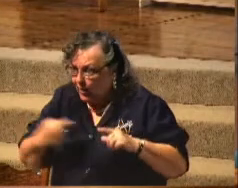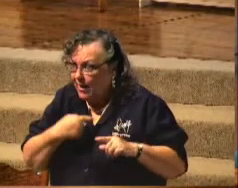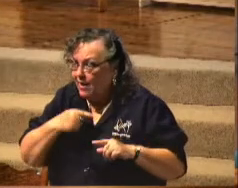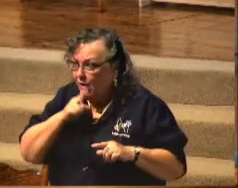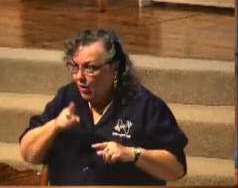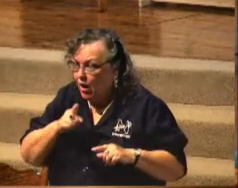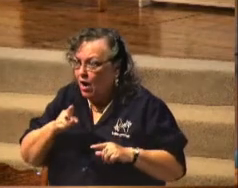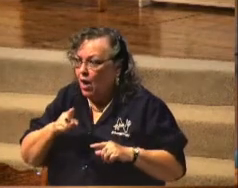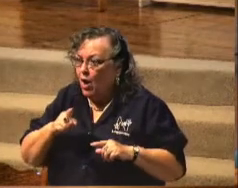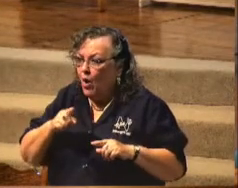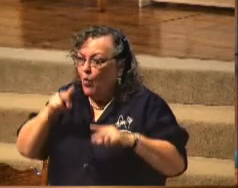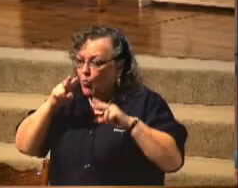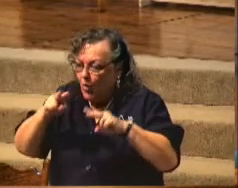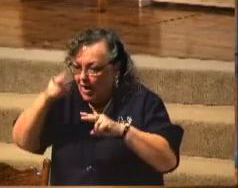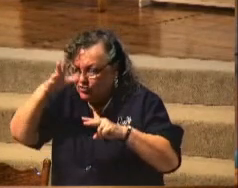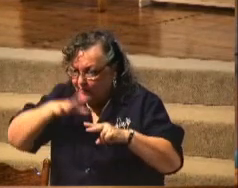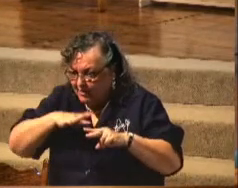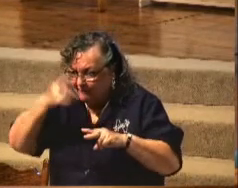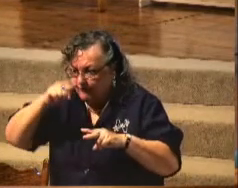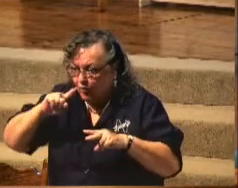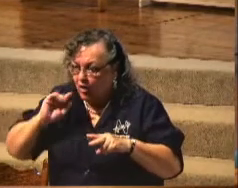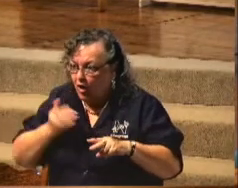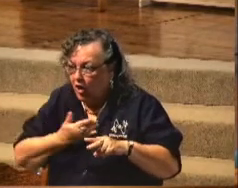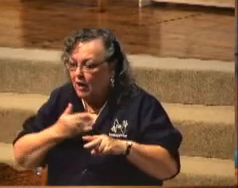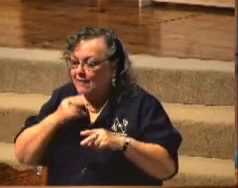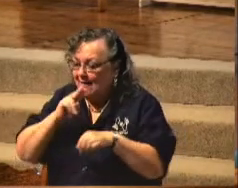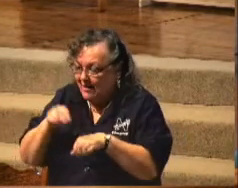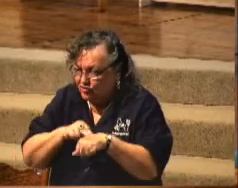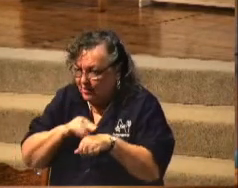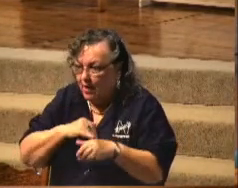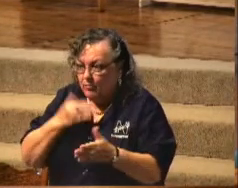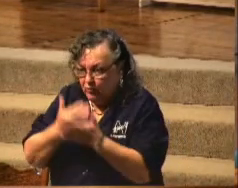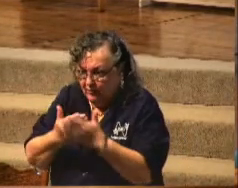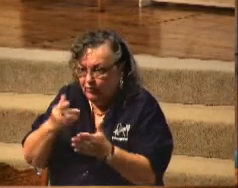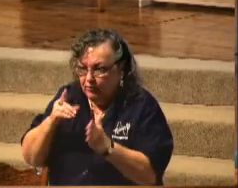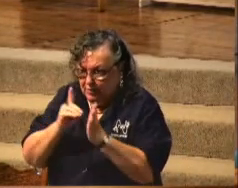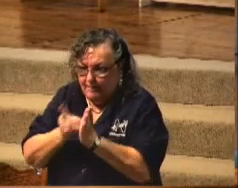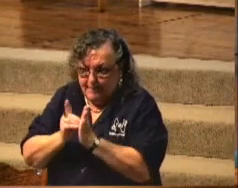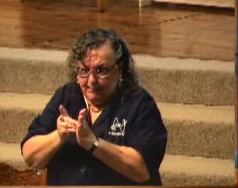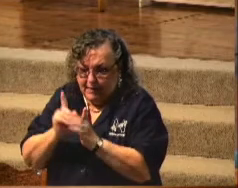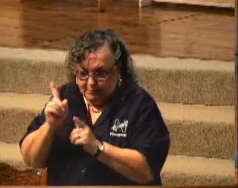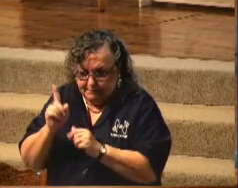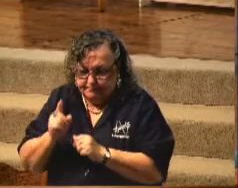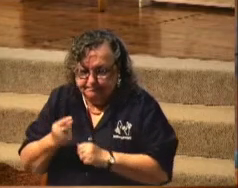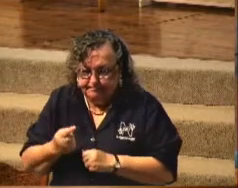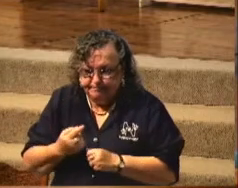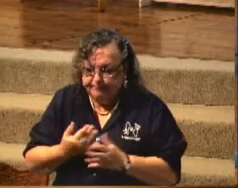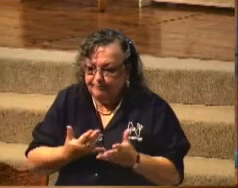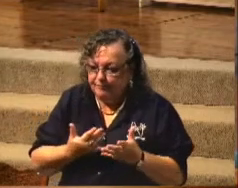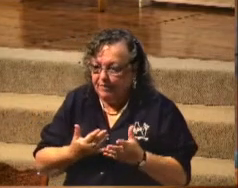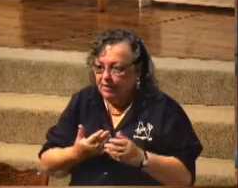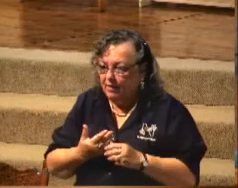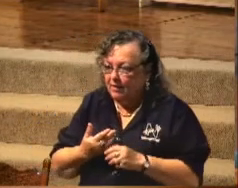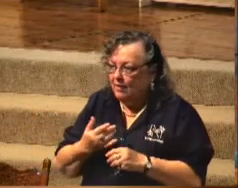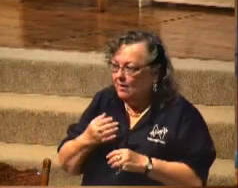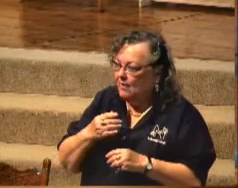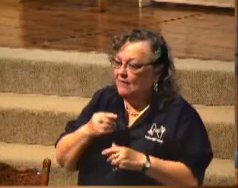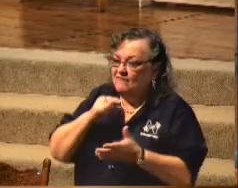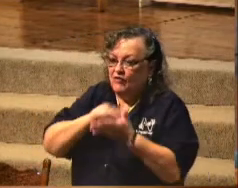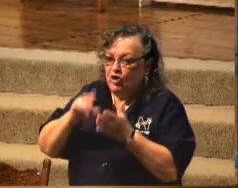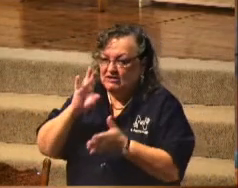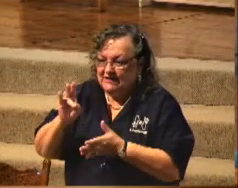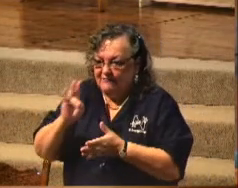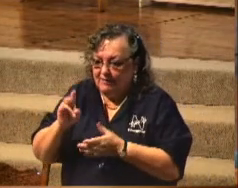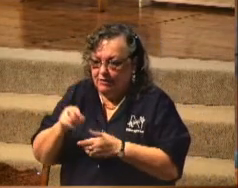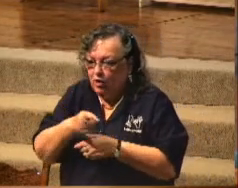for our nation. I'm going to prove that to you in just a moment. The Bible says in Ezekiel 33 and verse 7, So